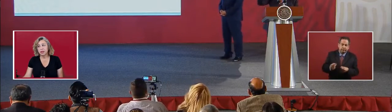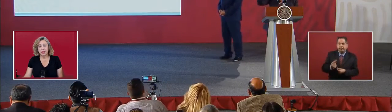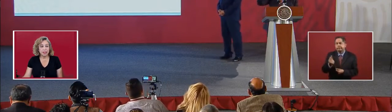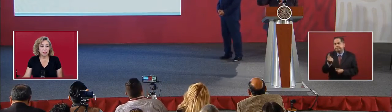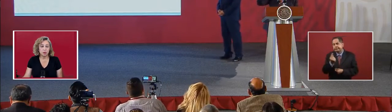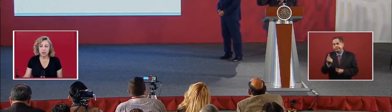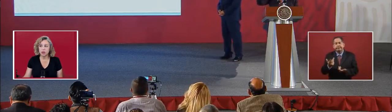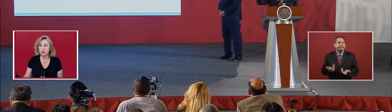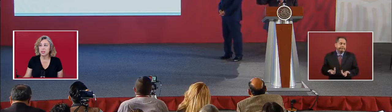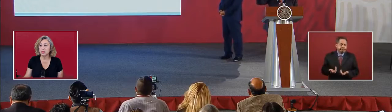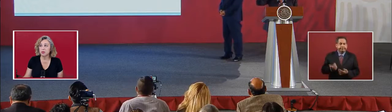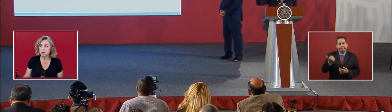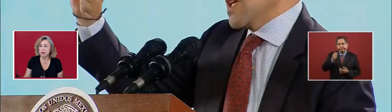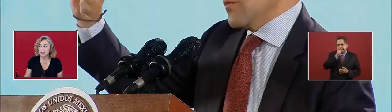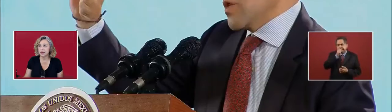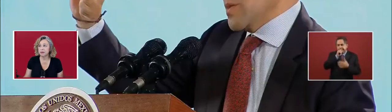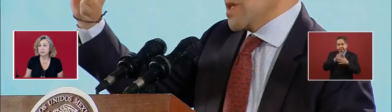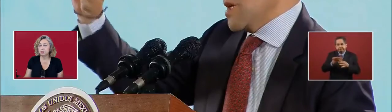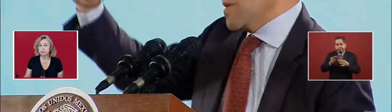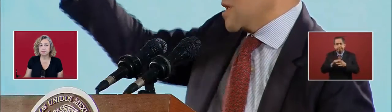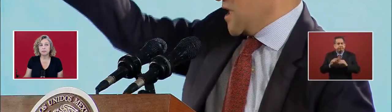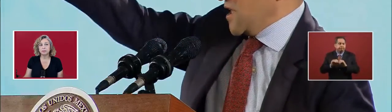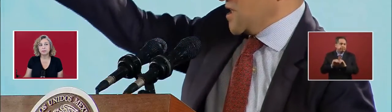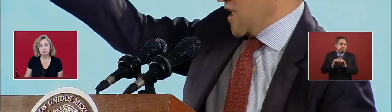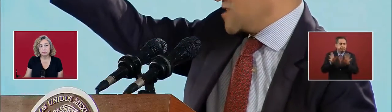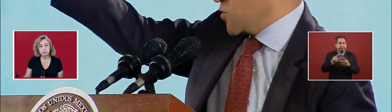express... Ask the question... is it spent on?